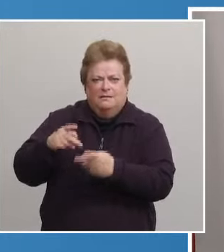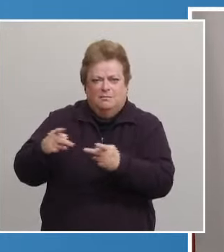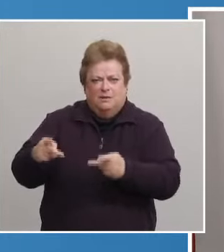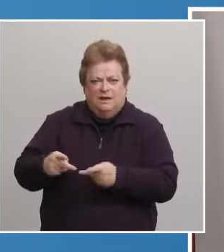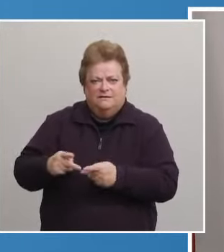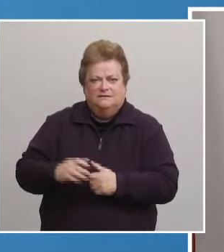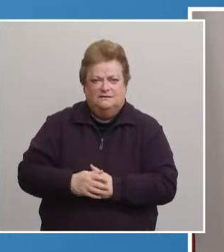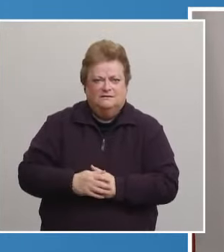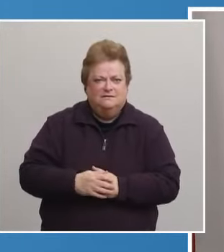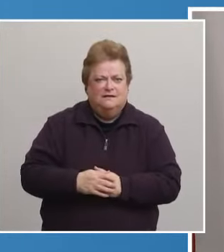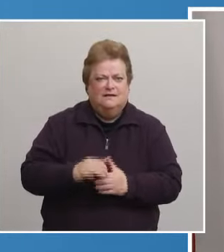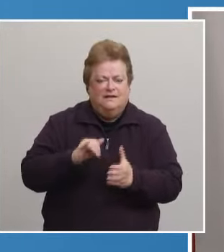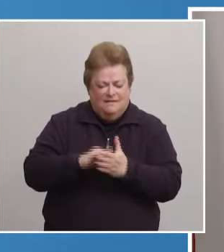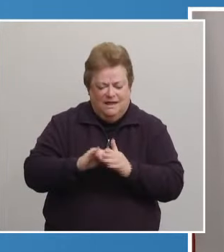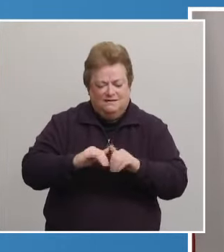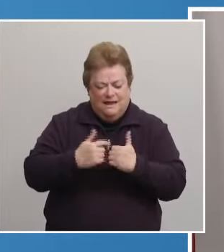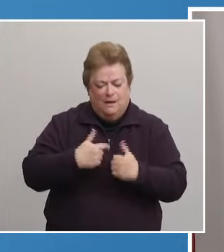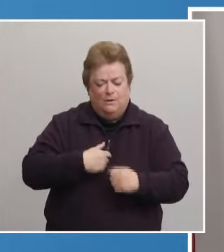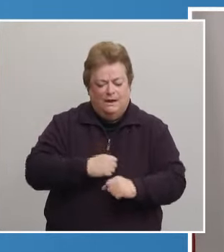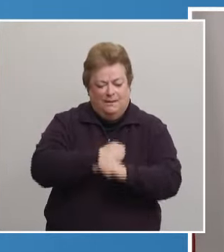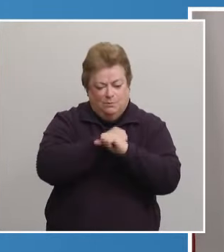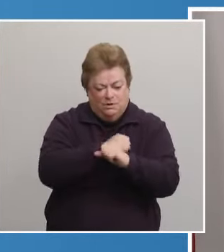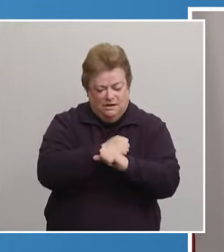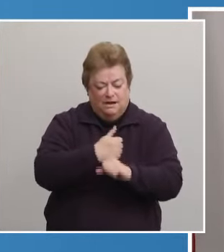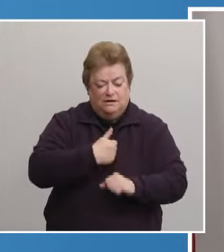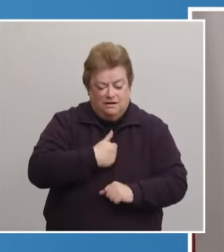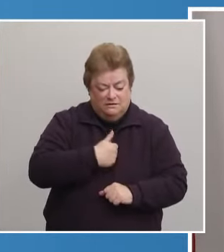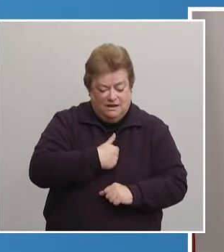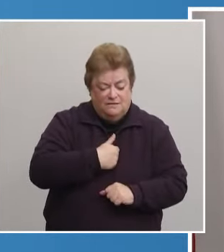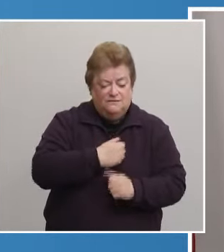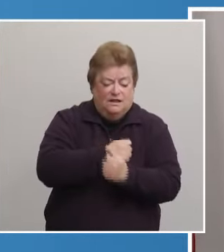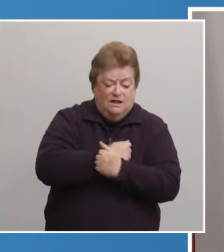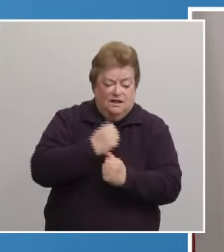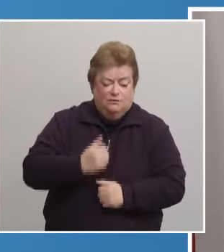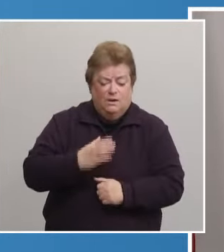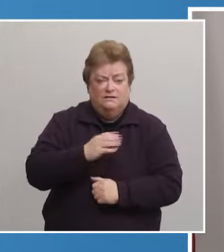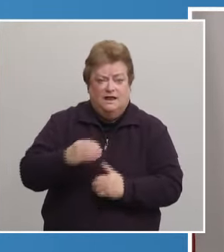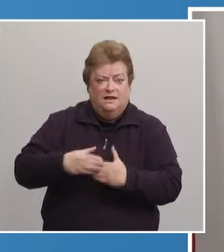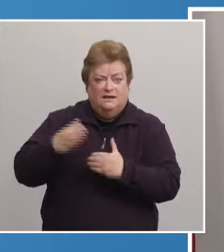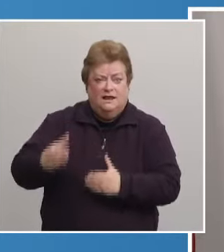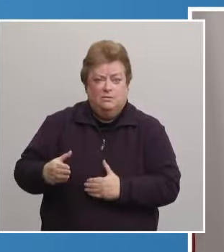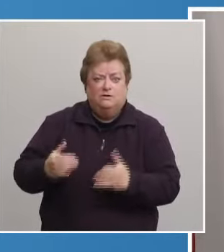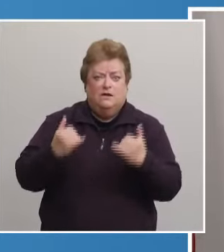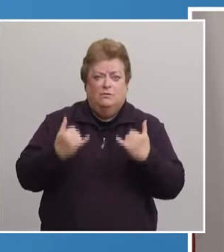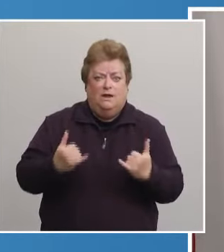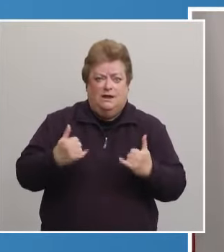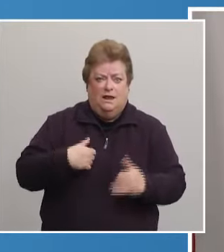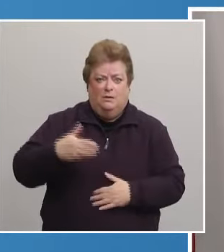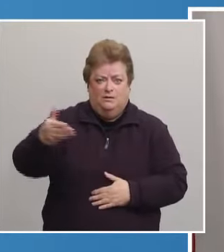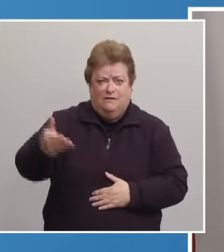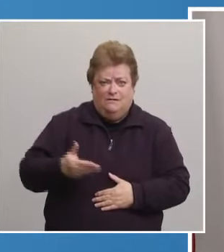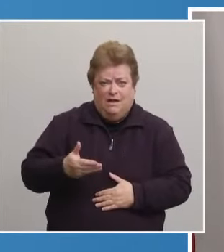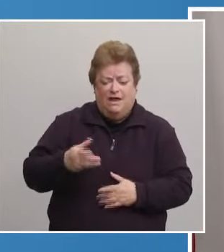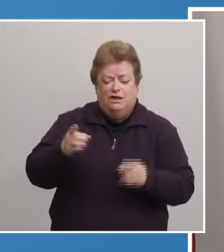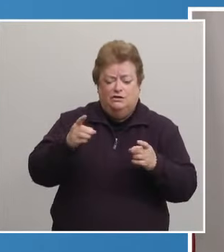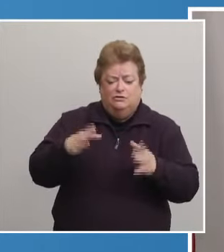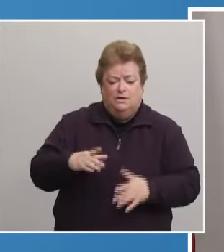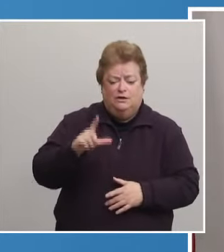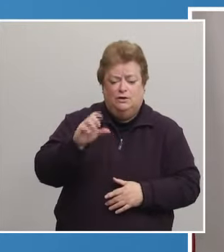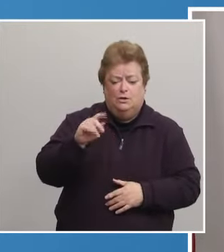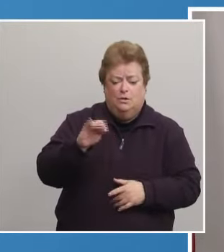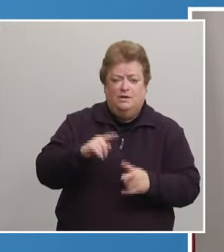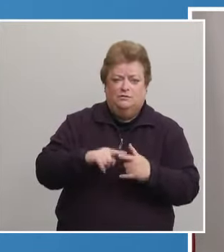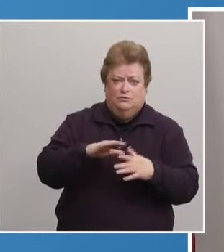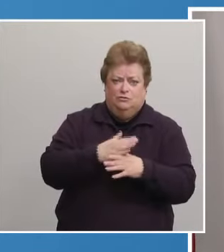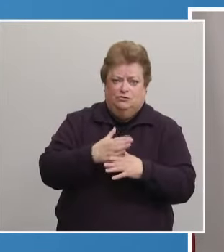to protect ourselves, our loved ones, and our neighbors. At this time, I'd like to invite Director Lopez to come forward to share